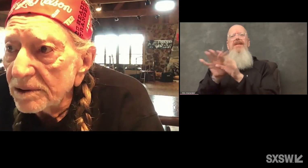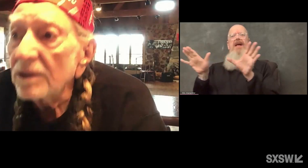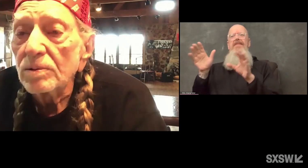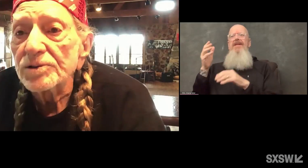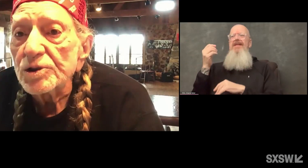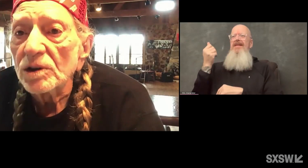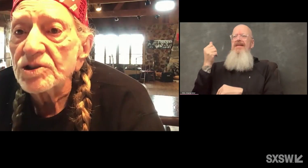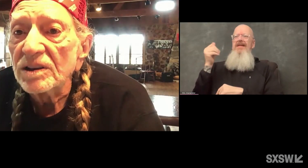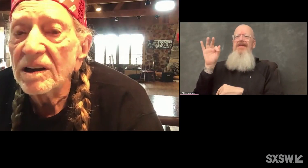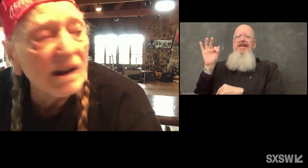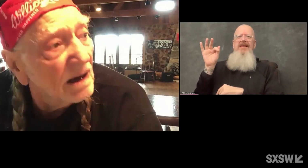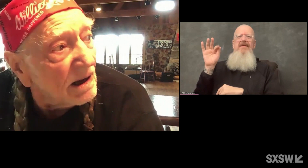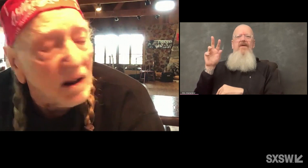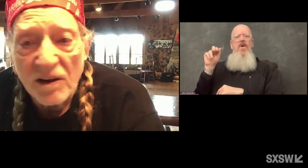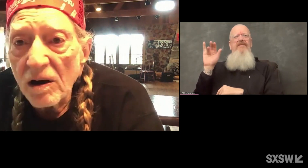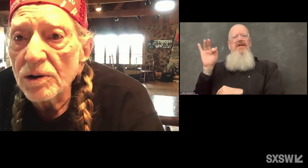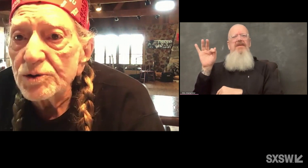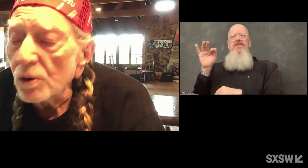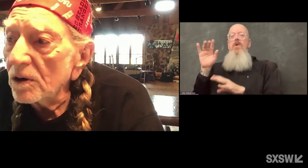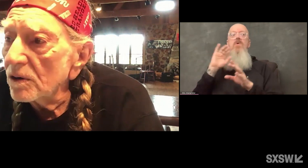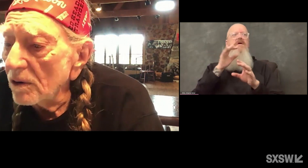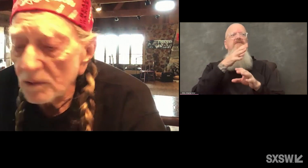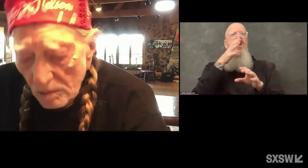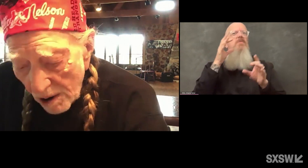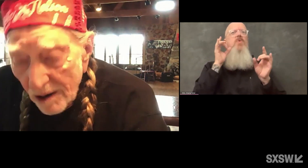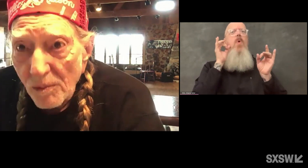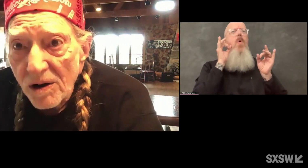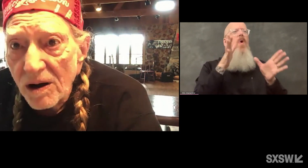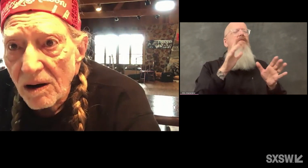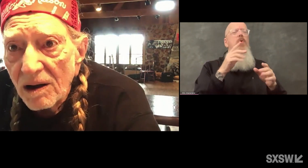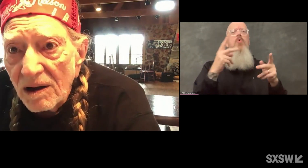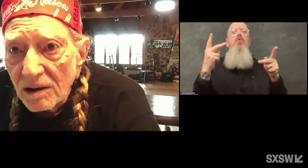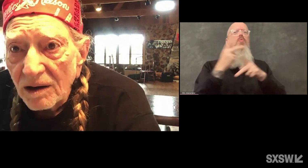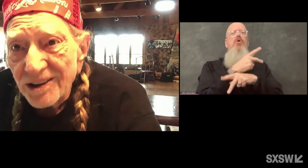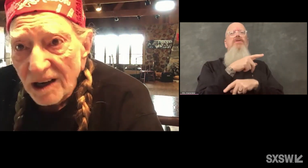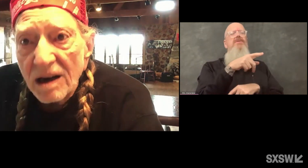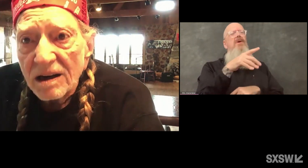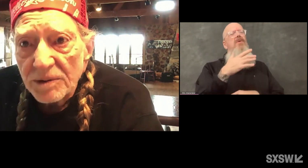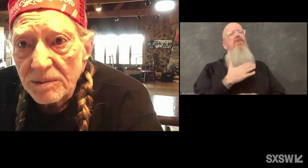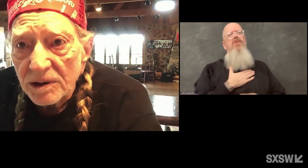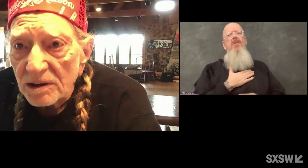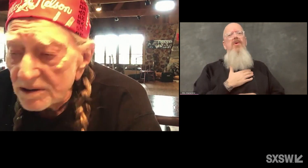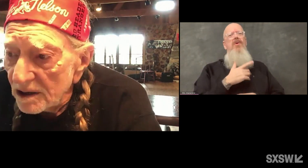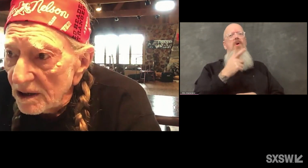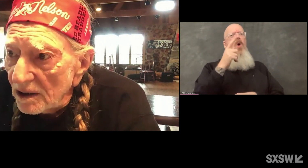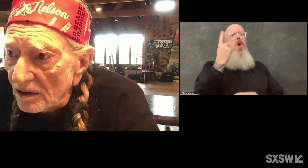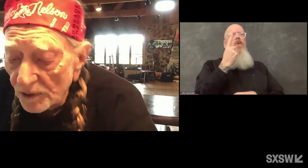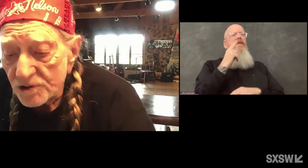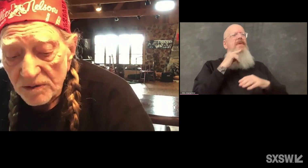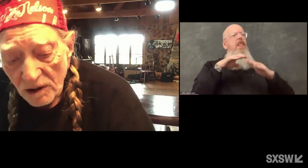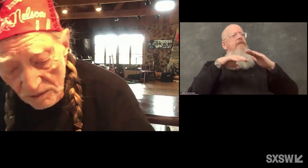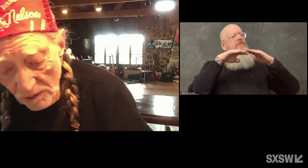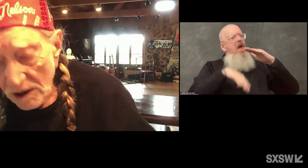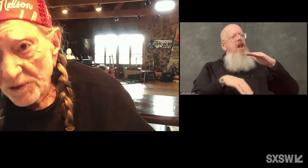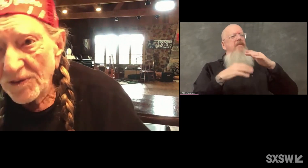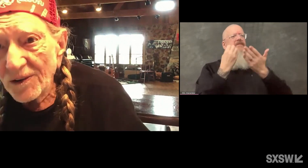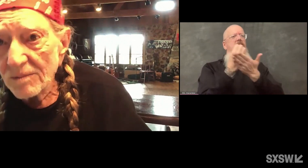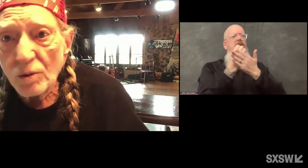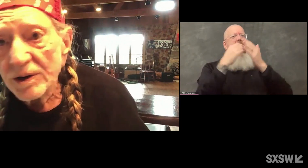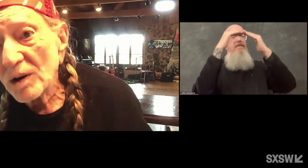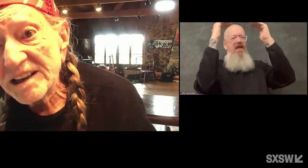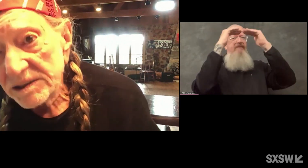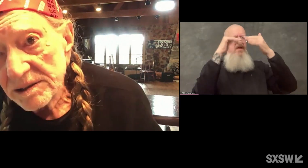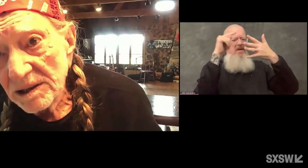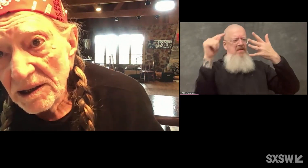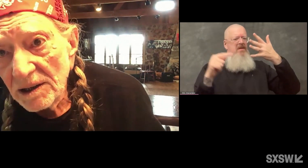in a terrible situation to get. They always were on the bottom wrong of the economy because, first of all, without the